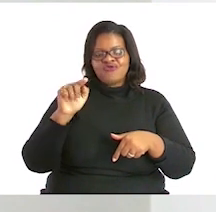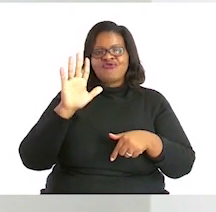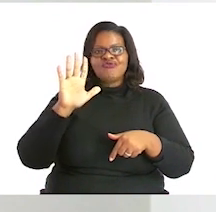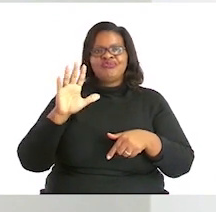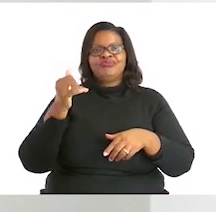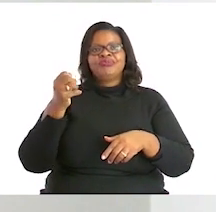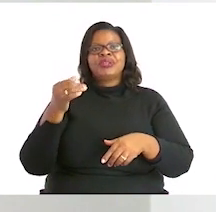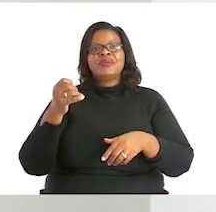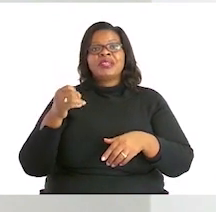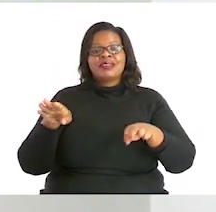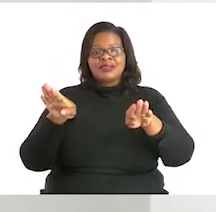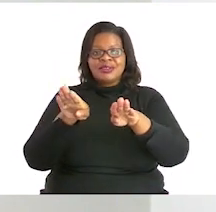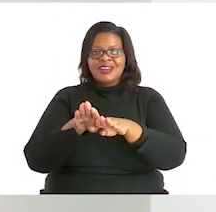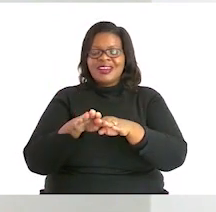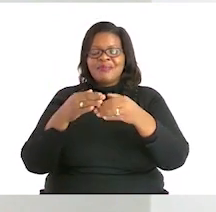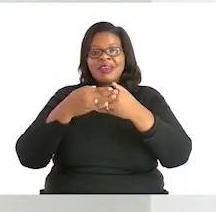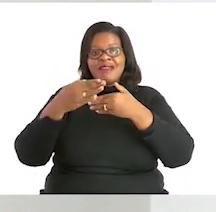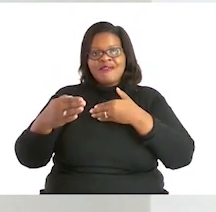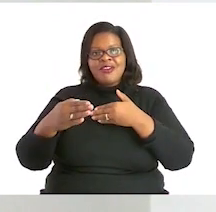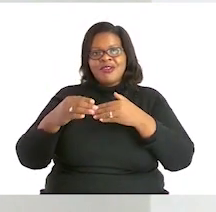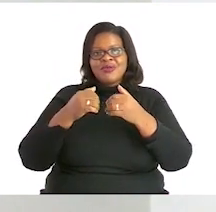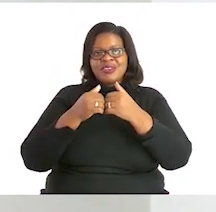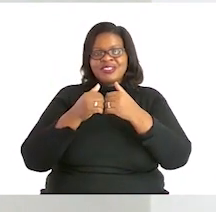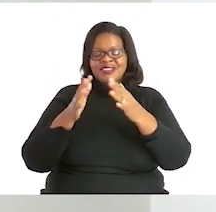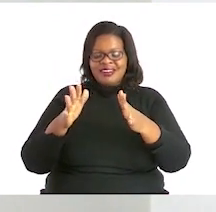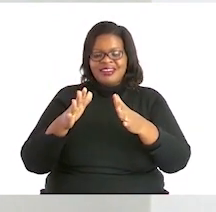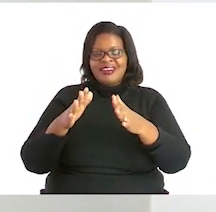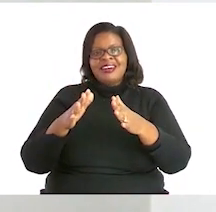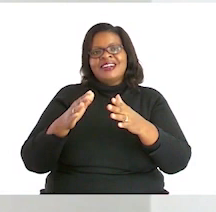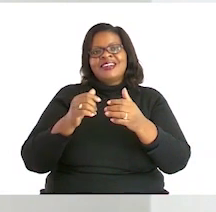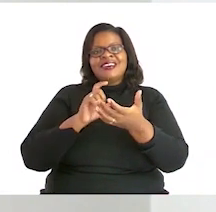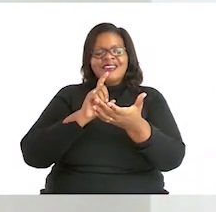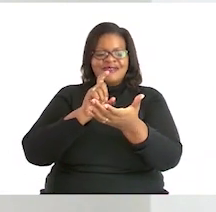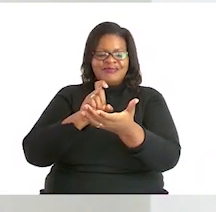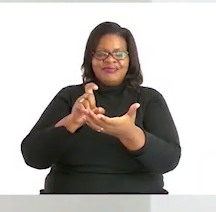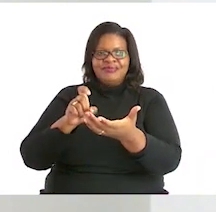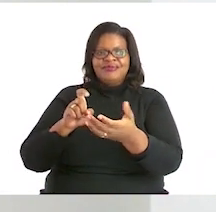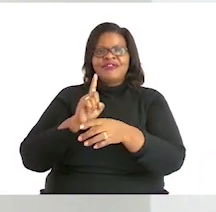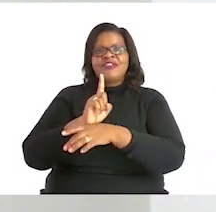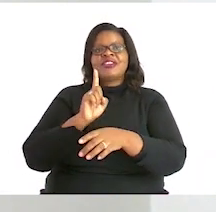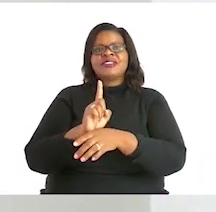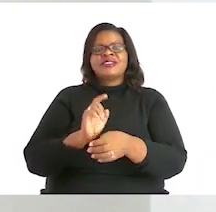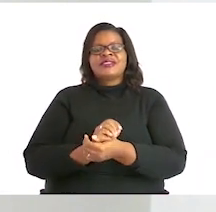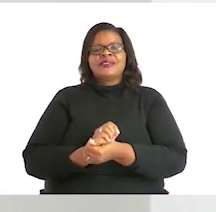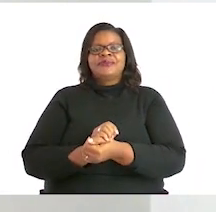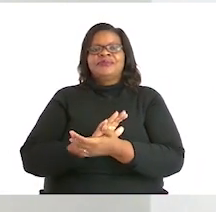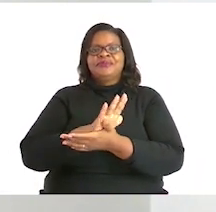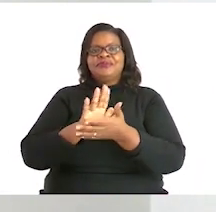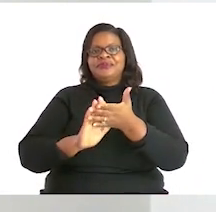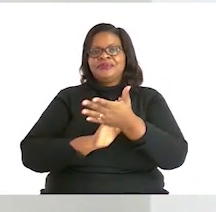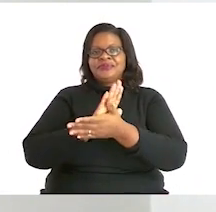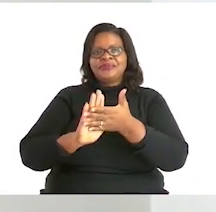with our lesson, we should first sanitize. My friend, let's take our sanitize, spray on our hands.